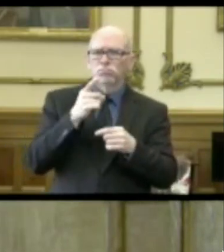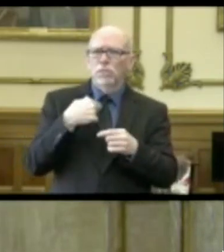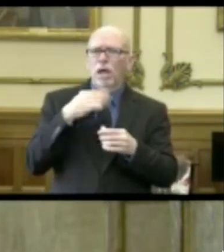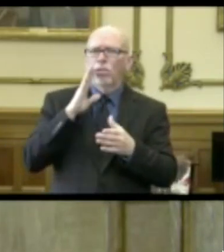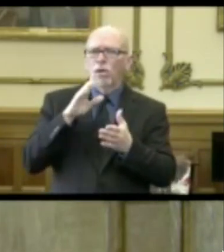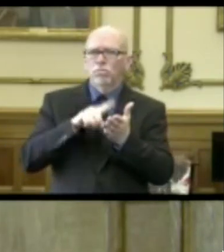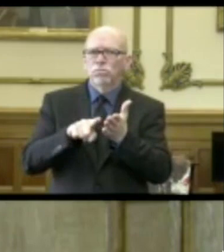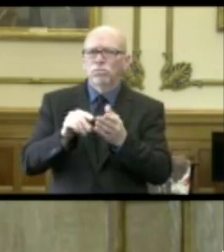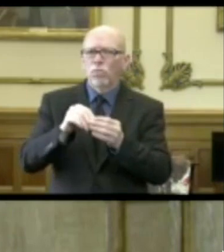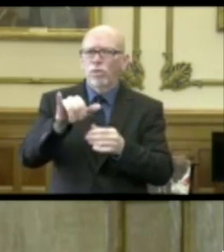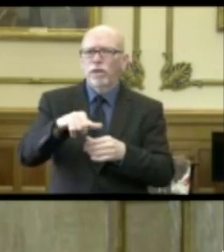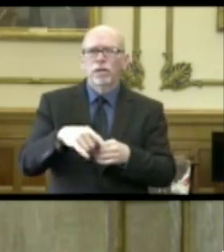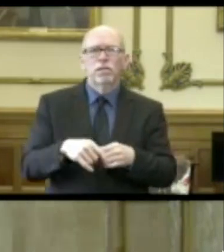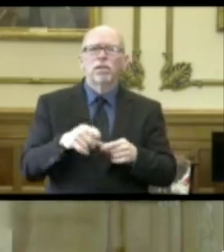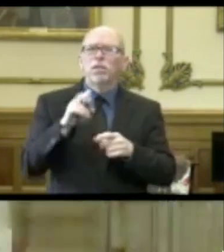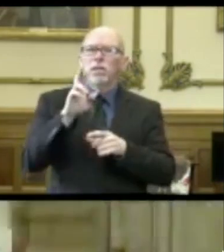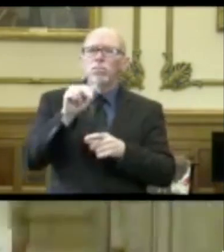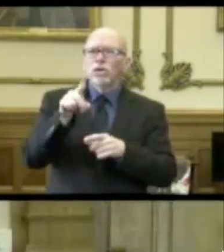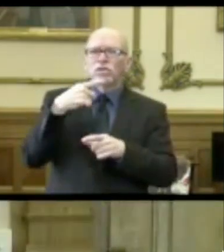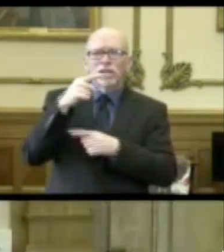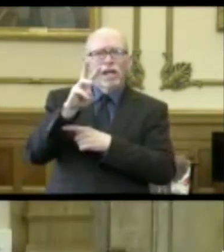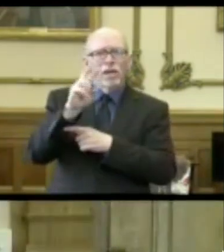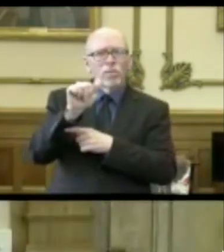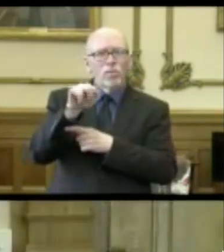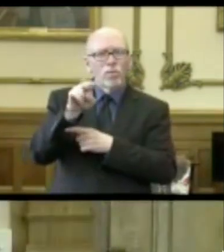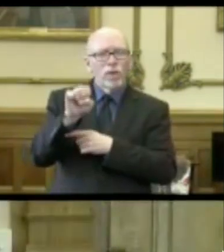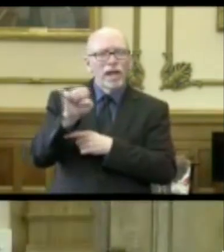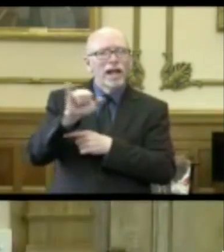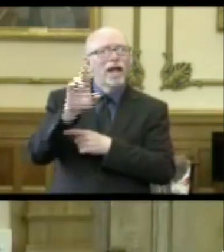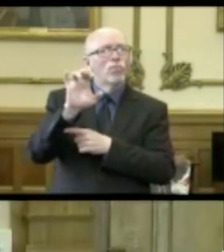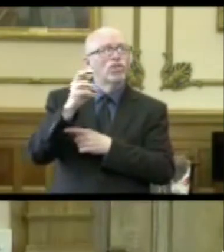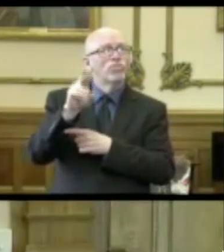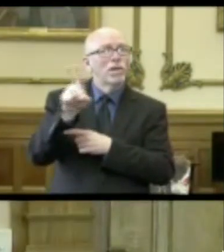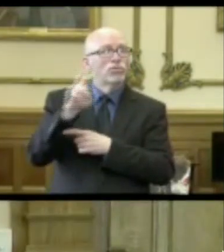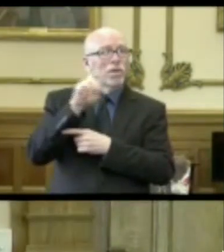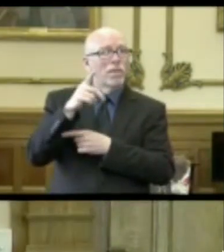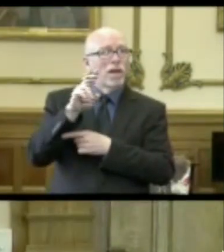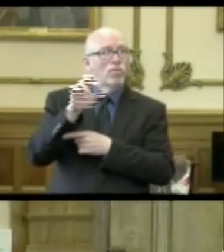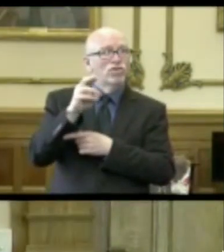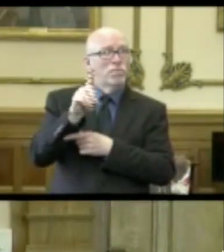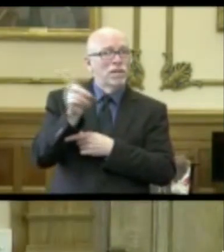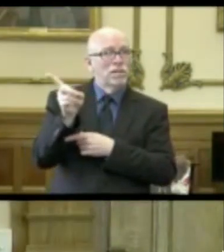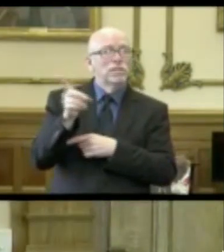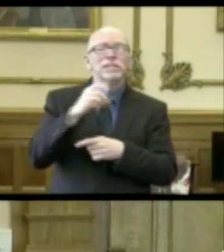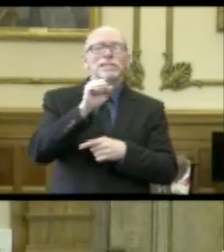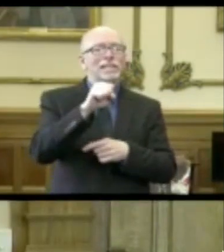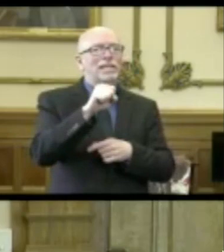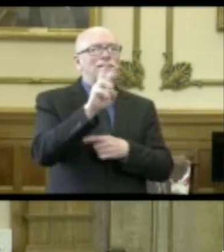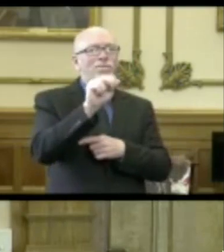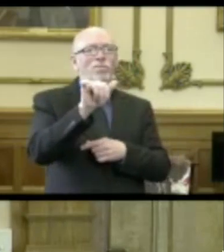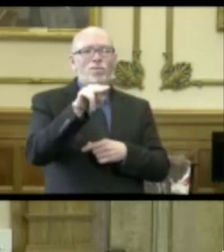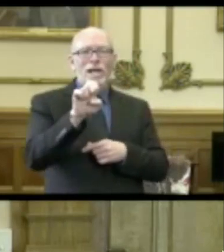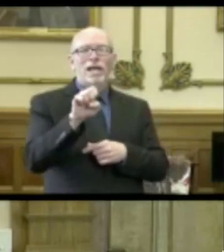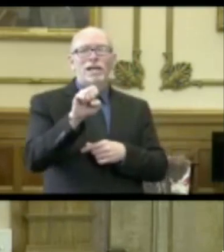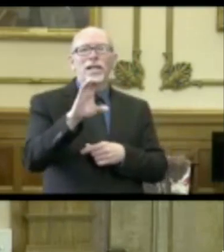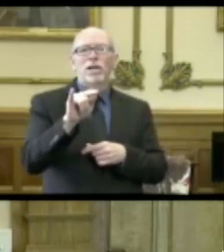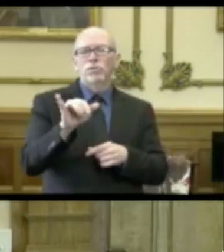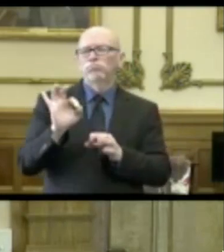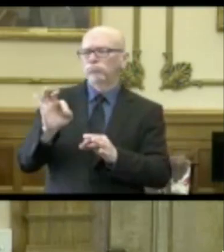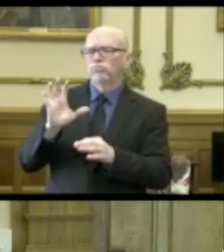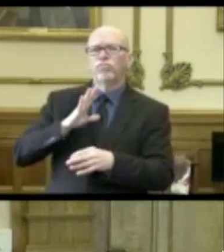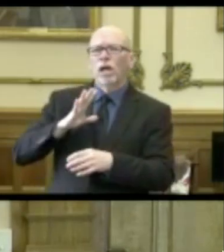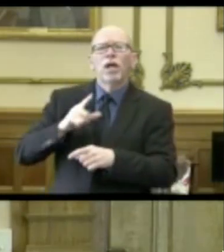can look further into that. Brandon, did you say Wayne County is in Richmond, Indiana? Yes, Wayne County. Yep, okay.